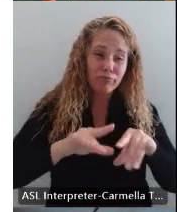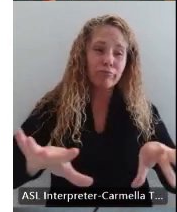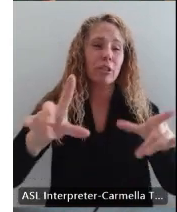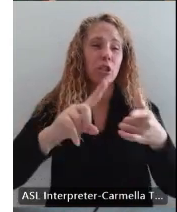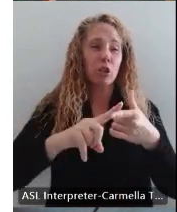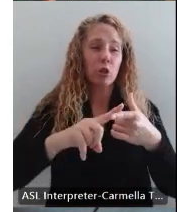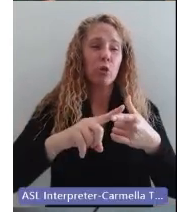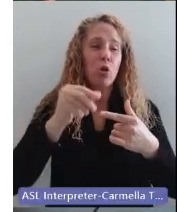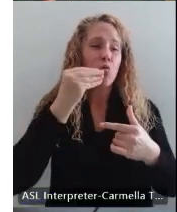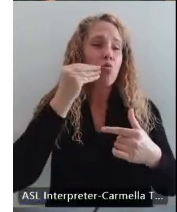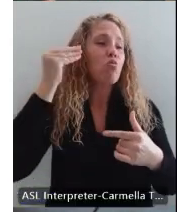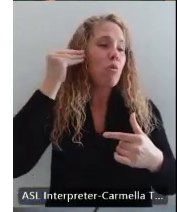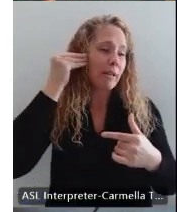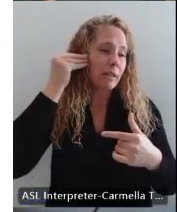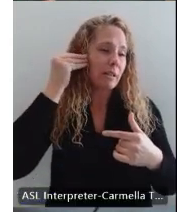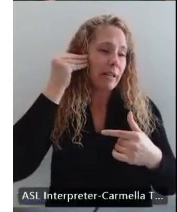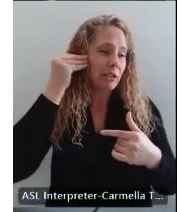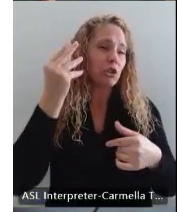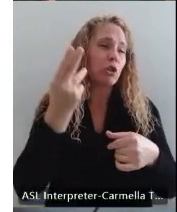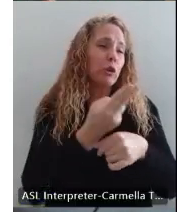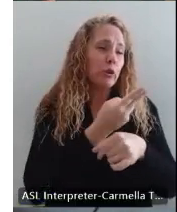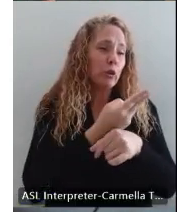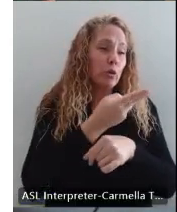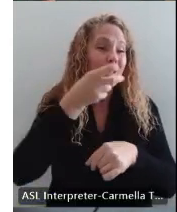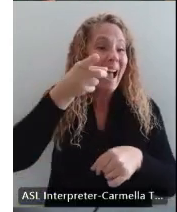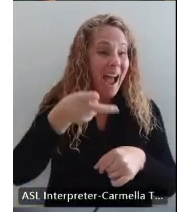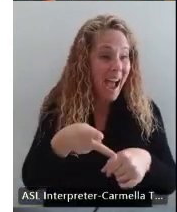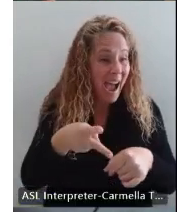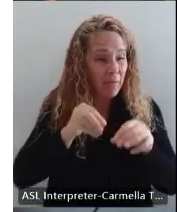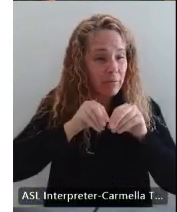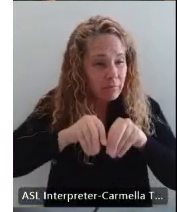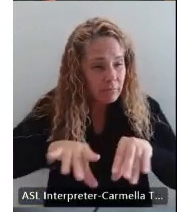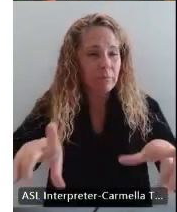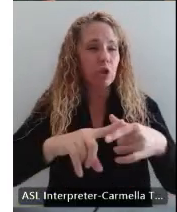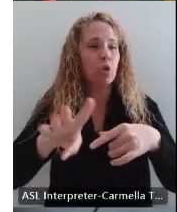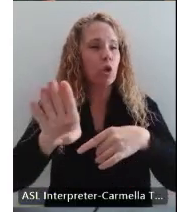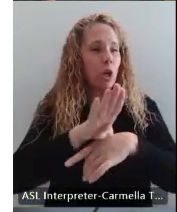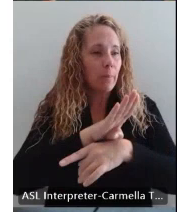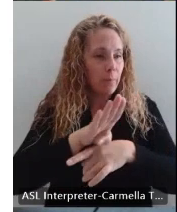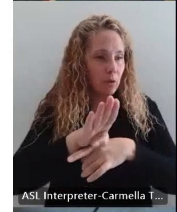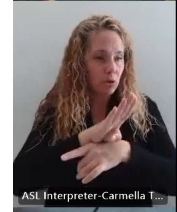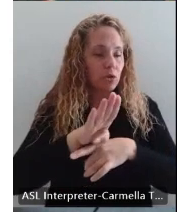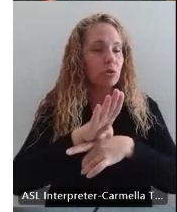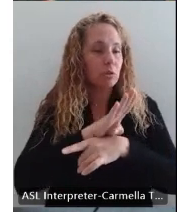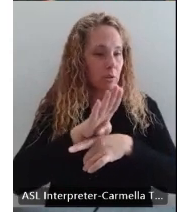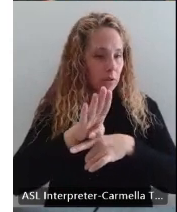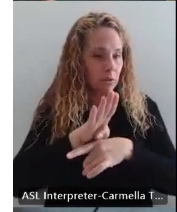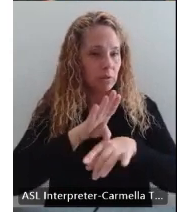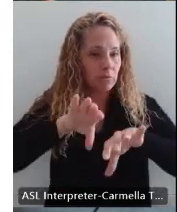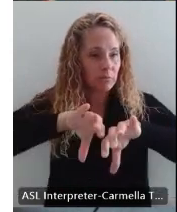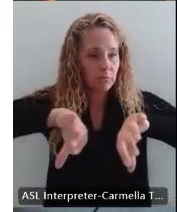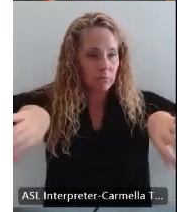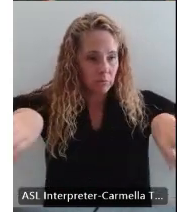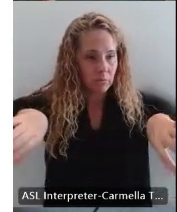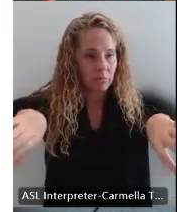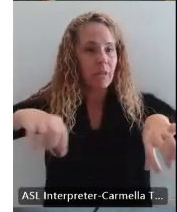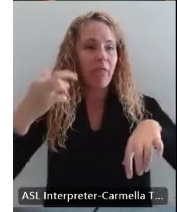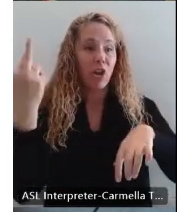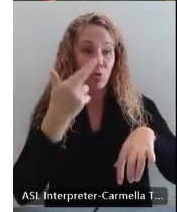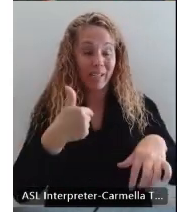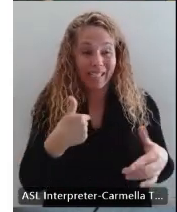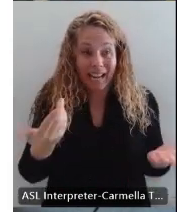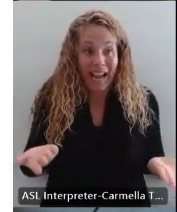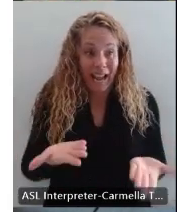use, and half of our water goes to the commercial sector. So that's why you have me